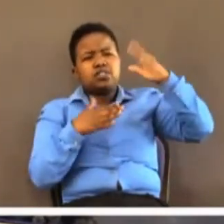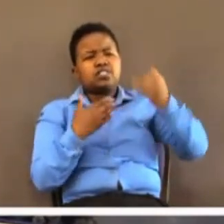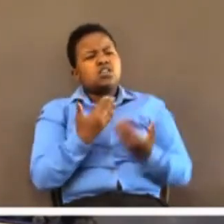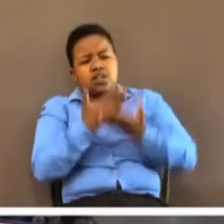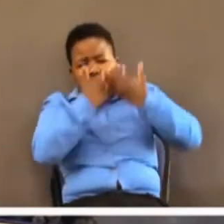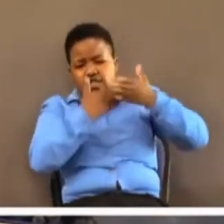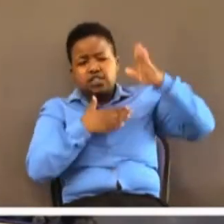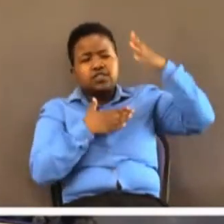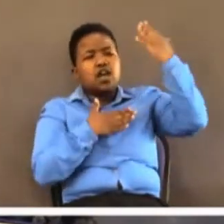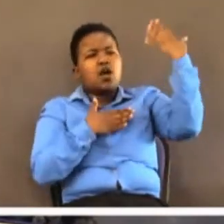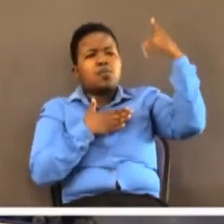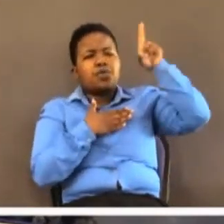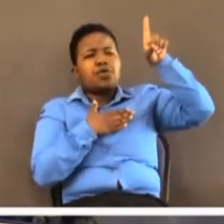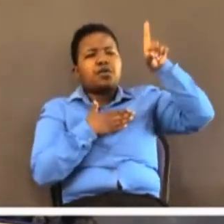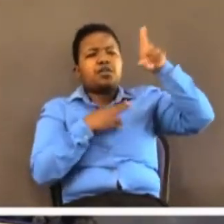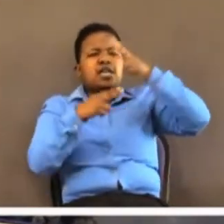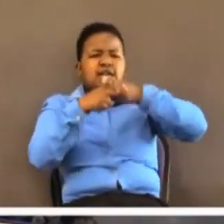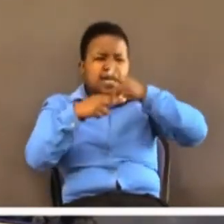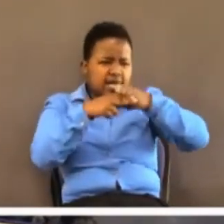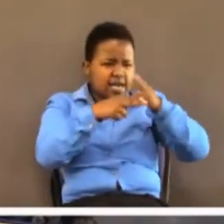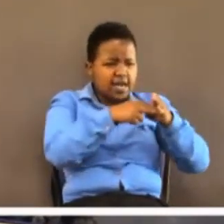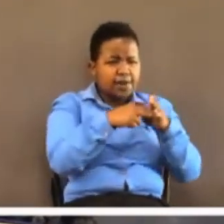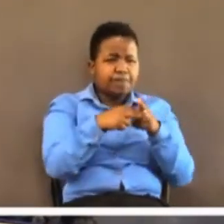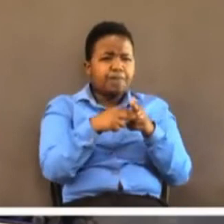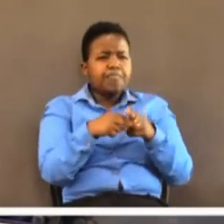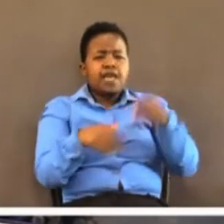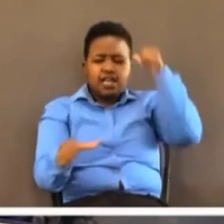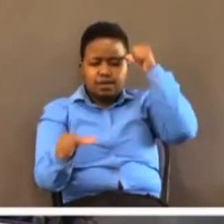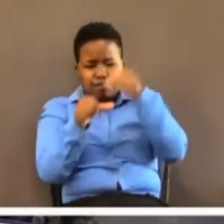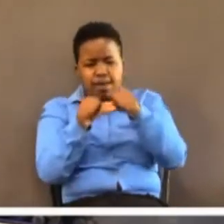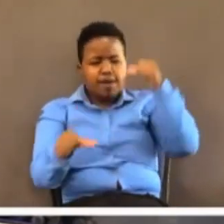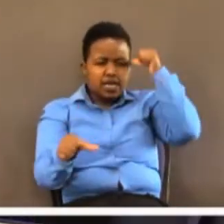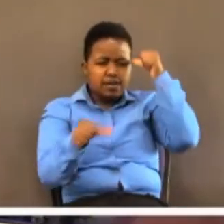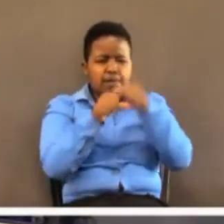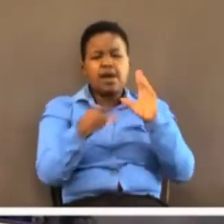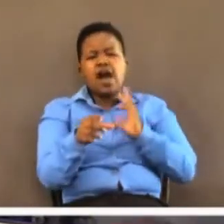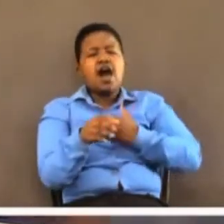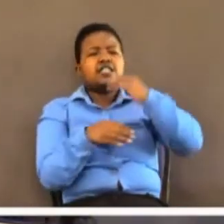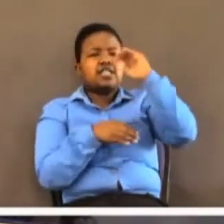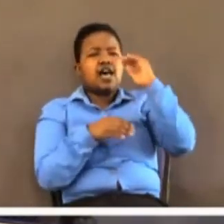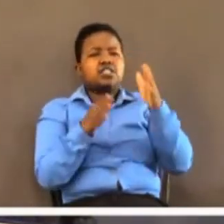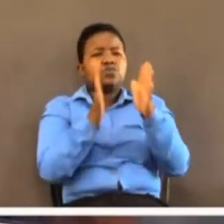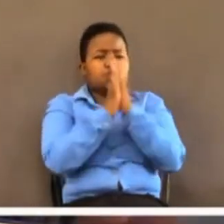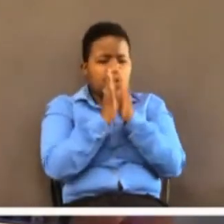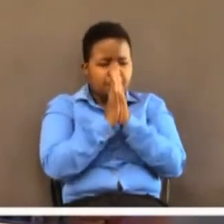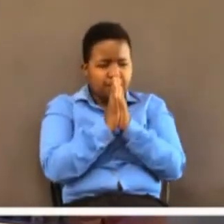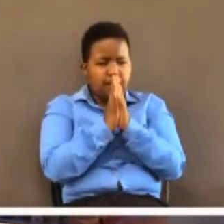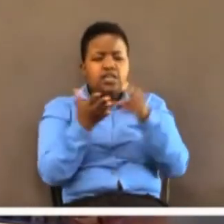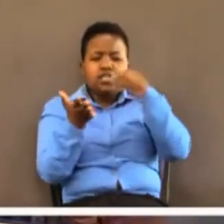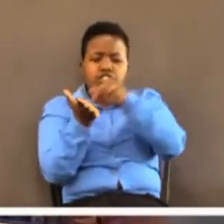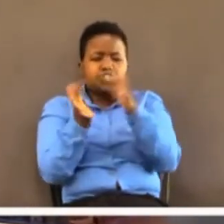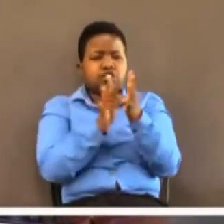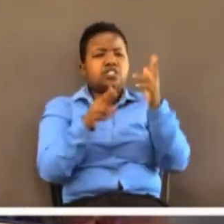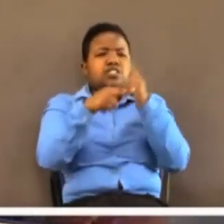today. Remember your people, oh God. Remember, remember we ask. And this is our prayer in the name of